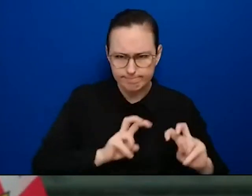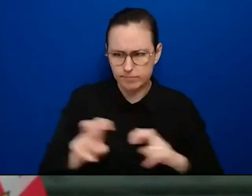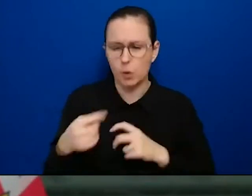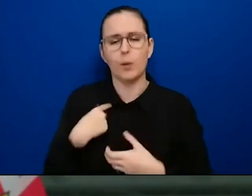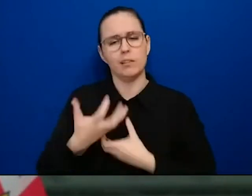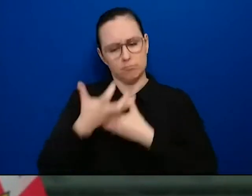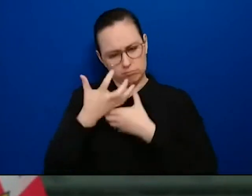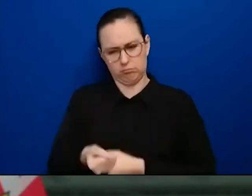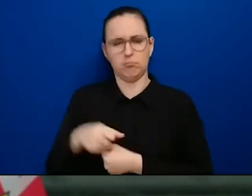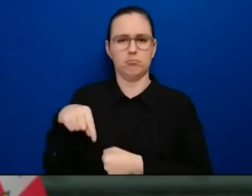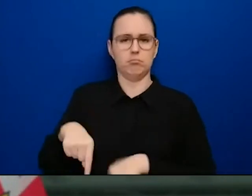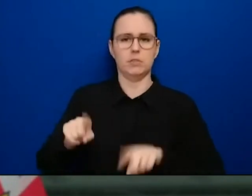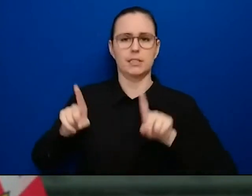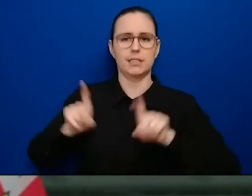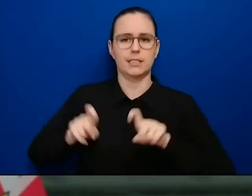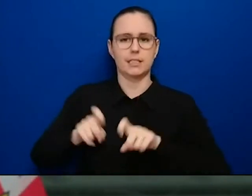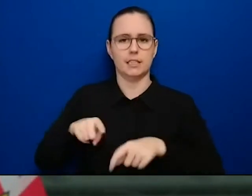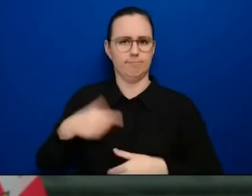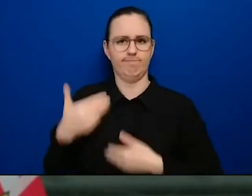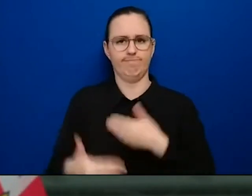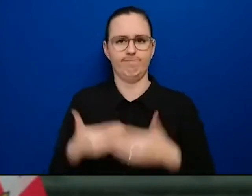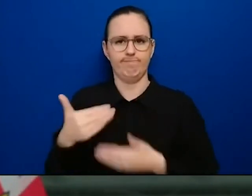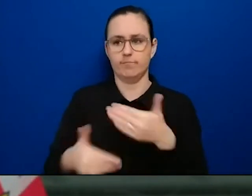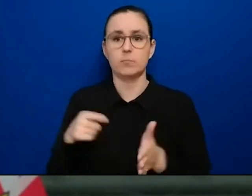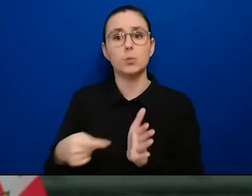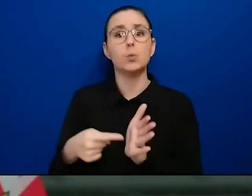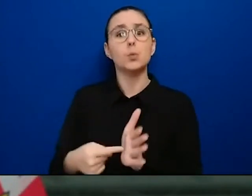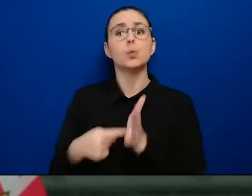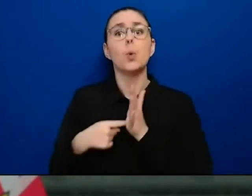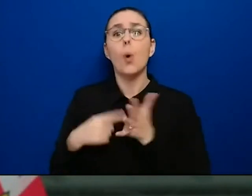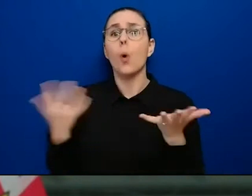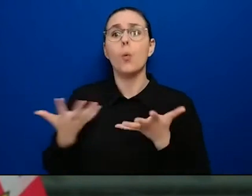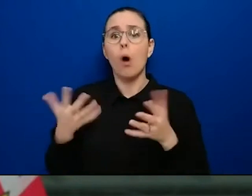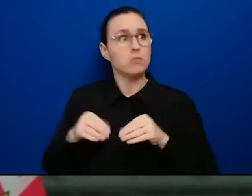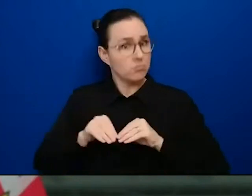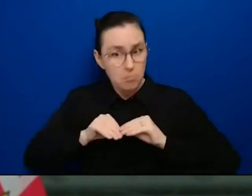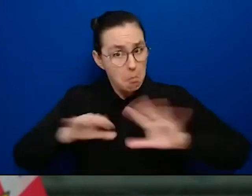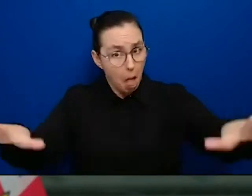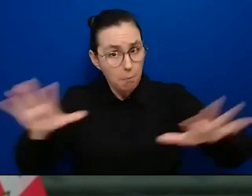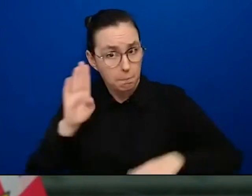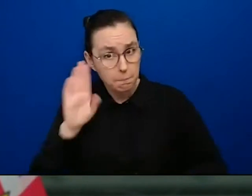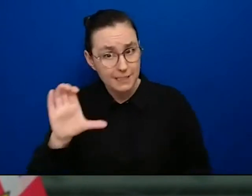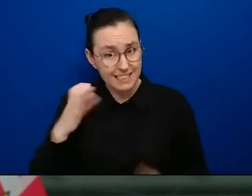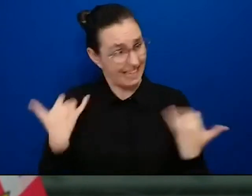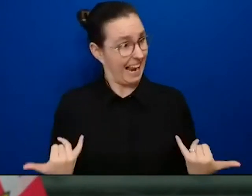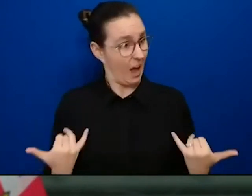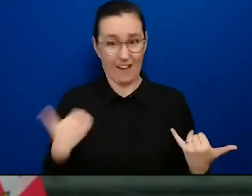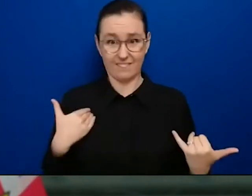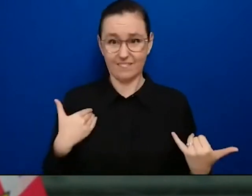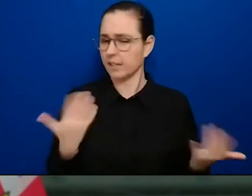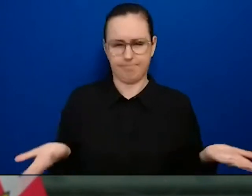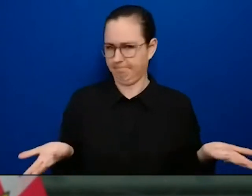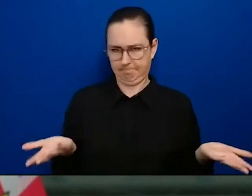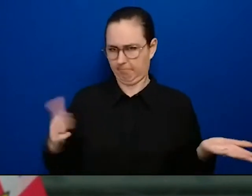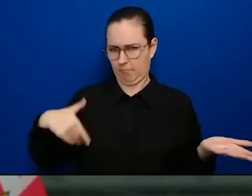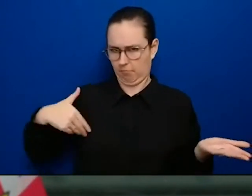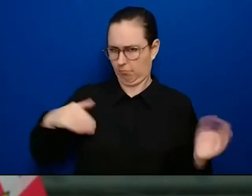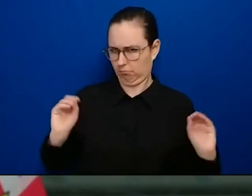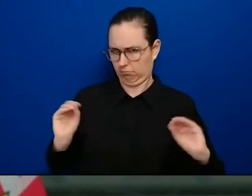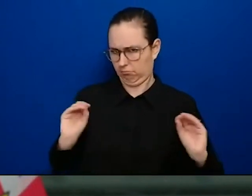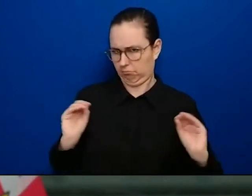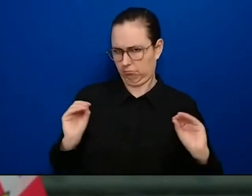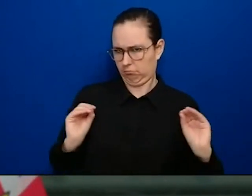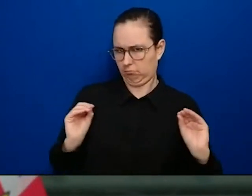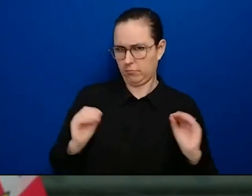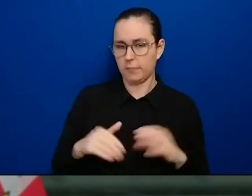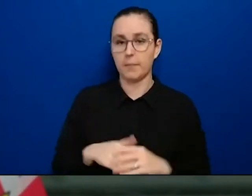That we're, it's not widespread in BC right now. What we are seeing is 99.6, I